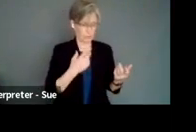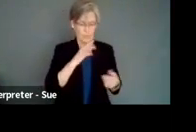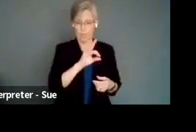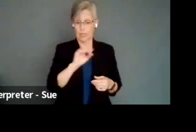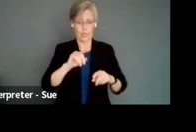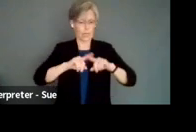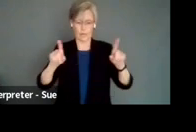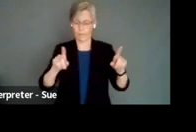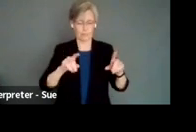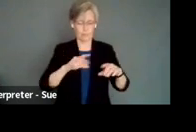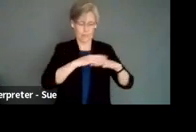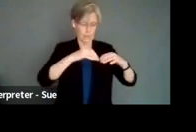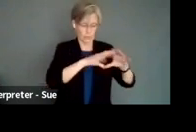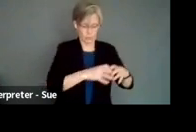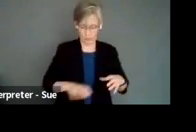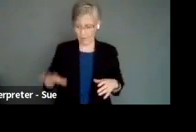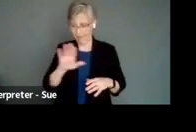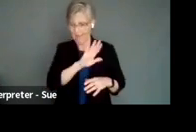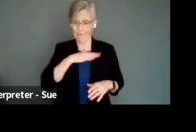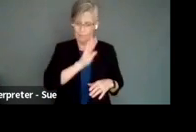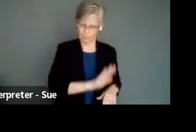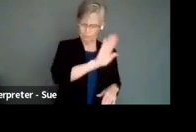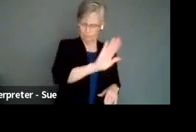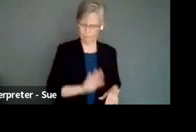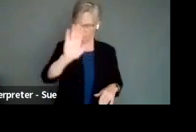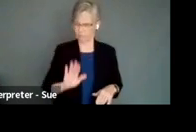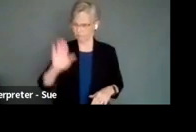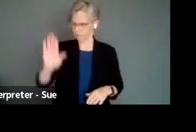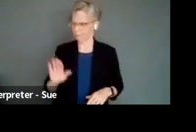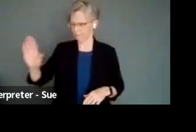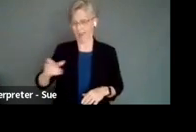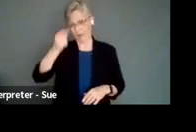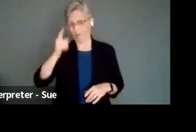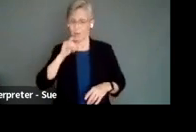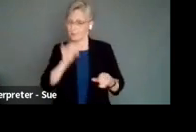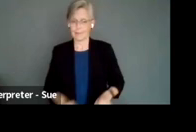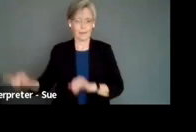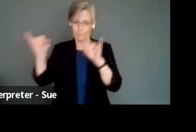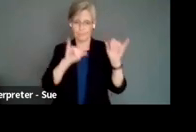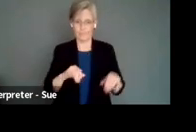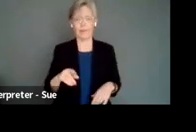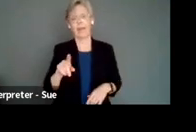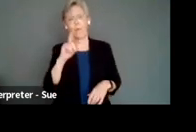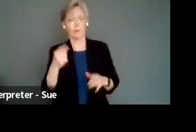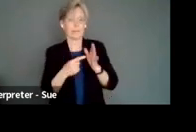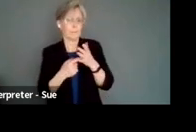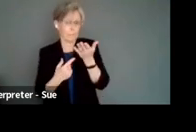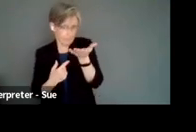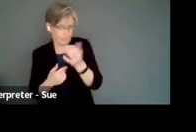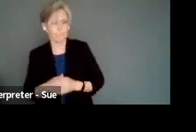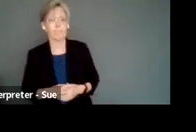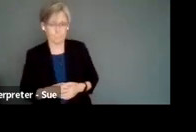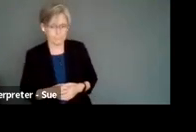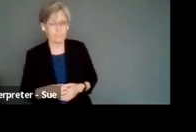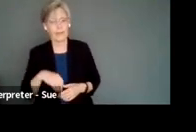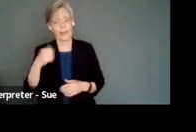nations, and each nation has its own protocols, its own framework, its own understanding. So the next slide is just an example of that. So here's another